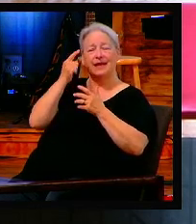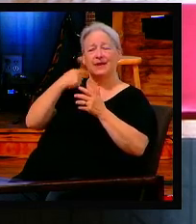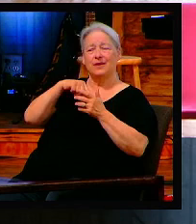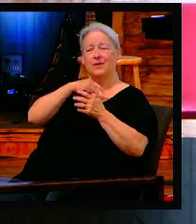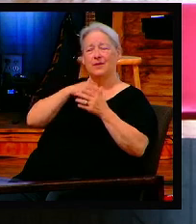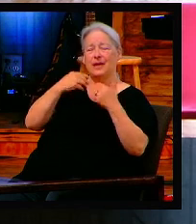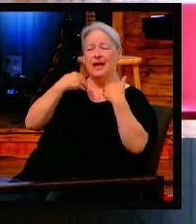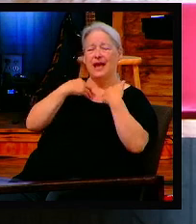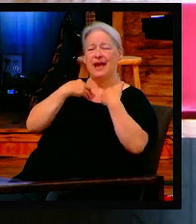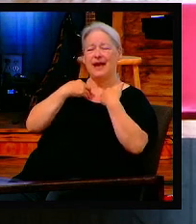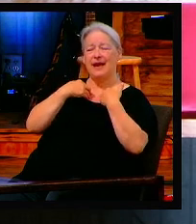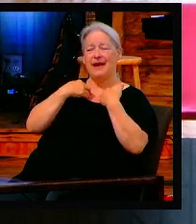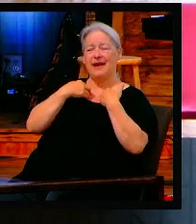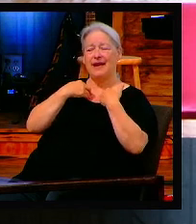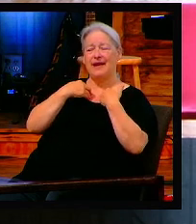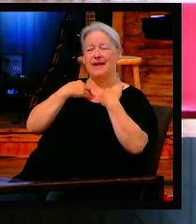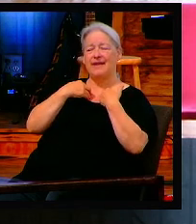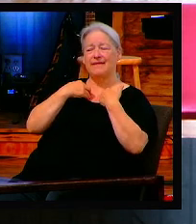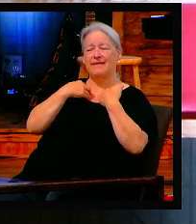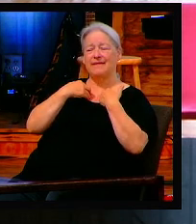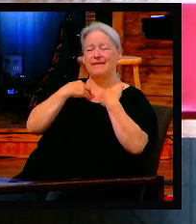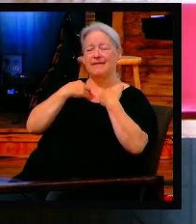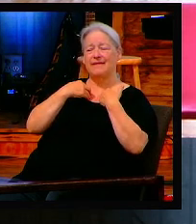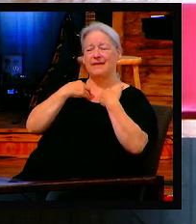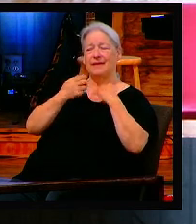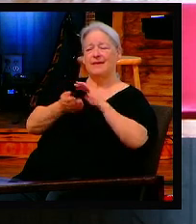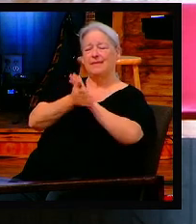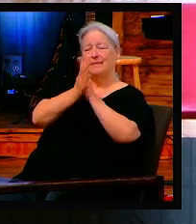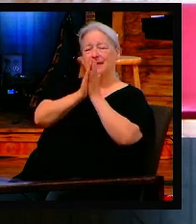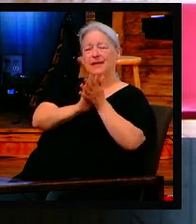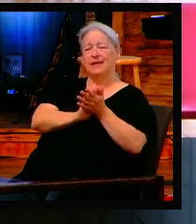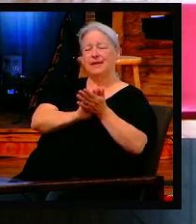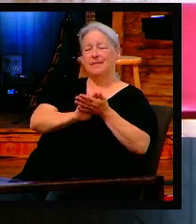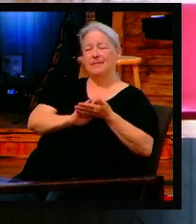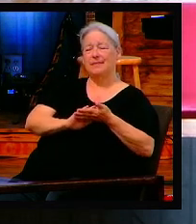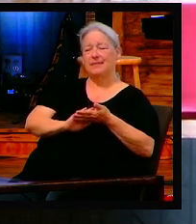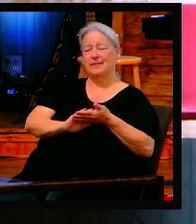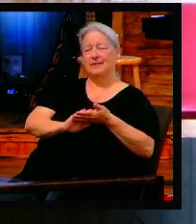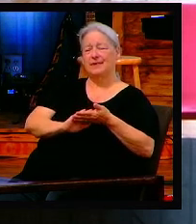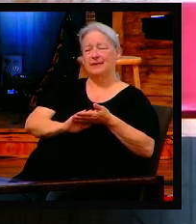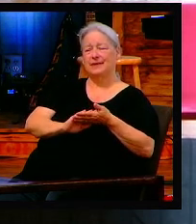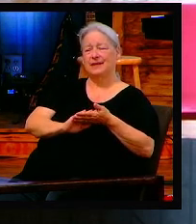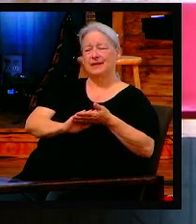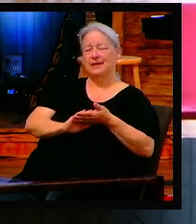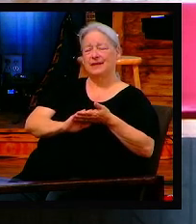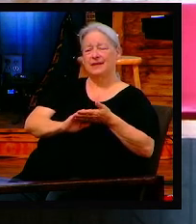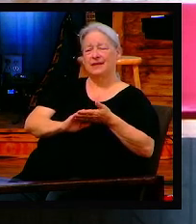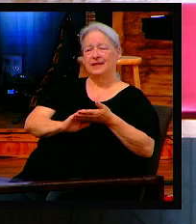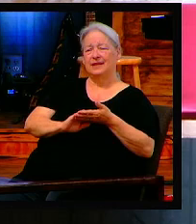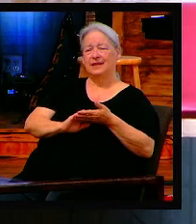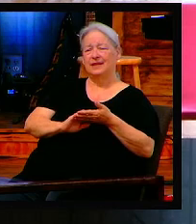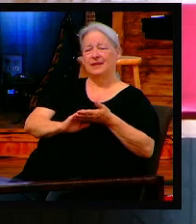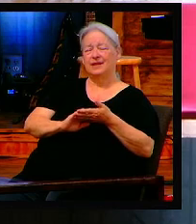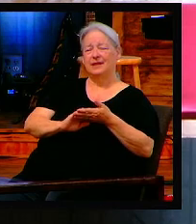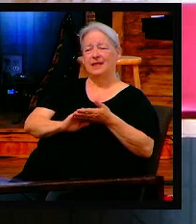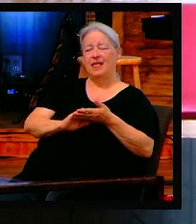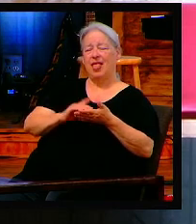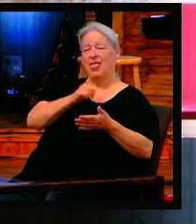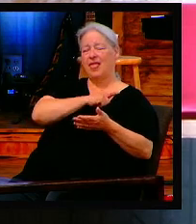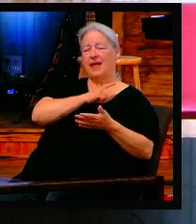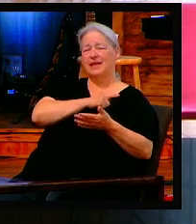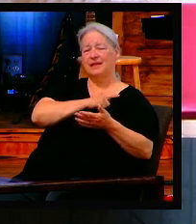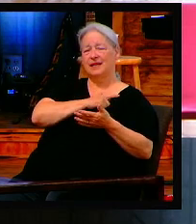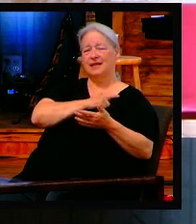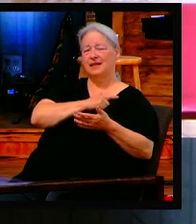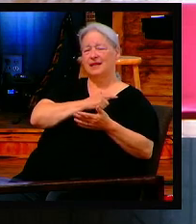not condemning, and I put myself in this boat as well. I think one of the most devastating prayers that